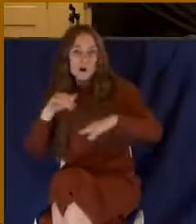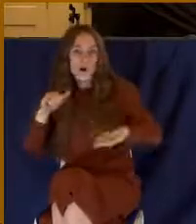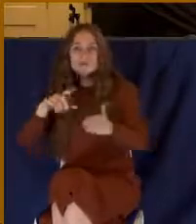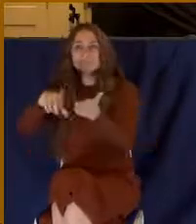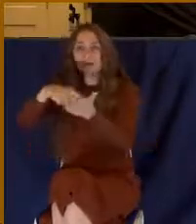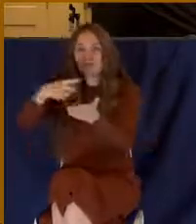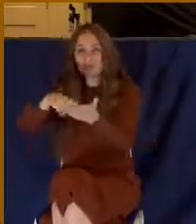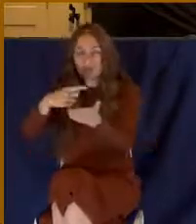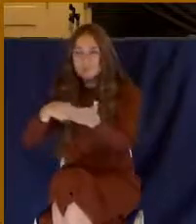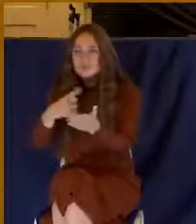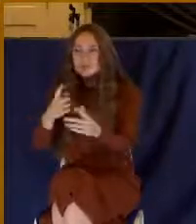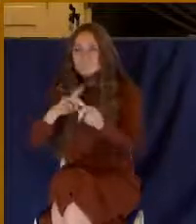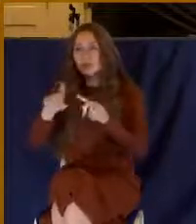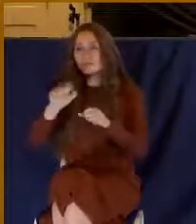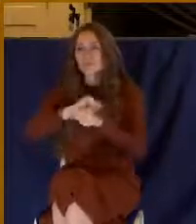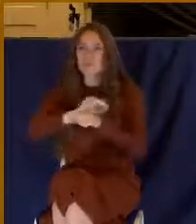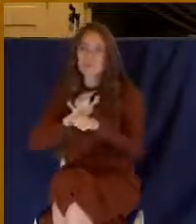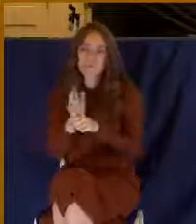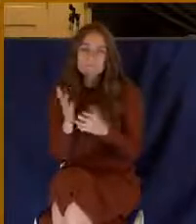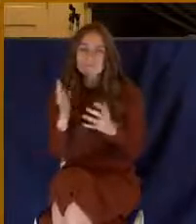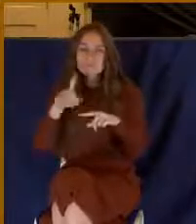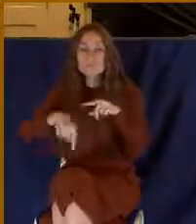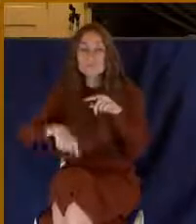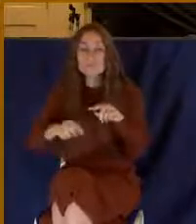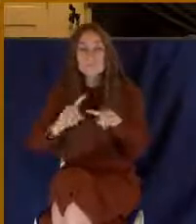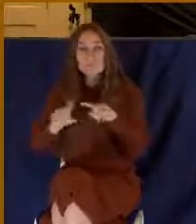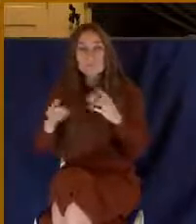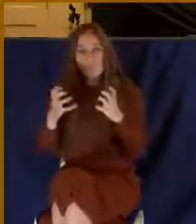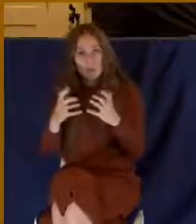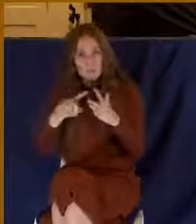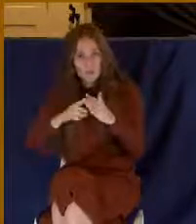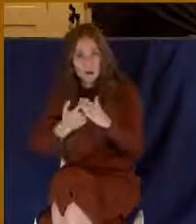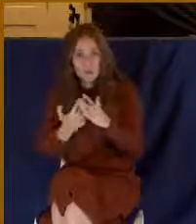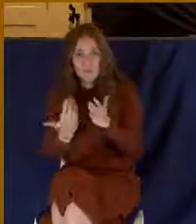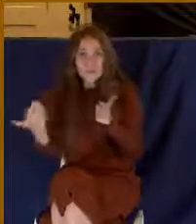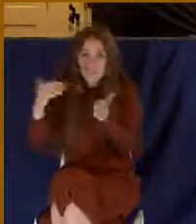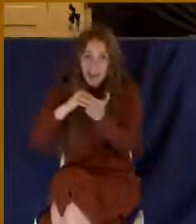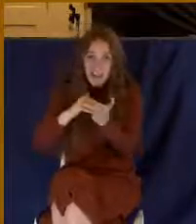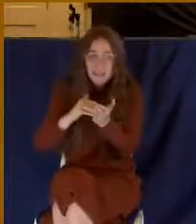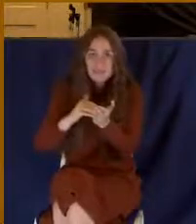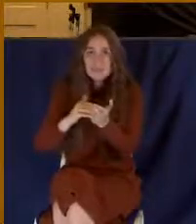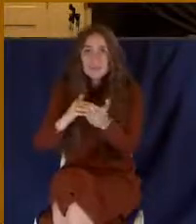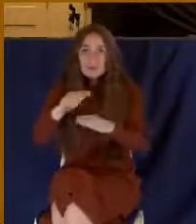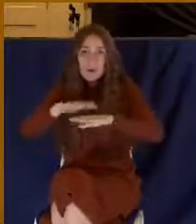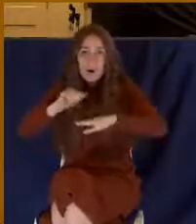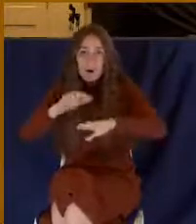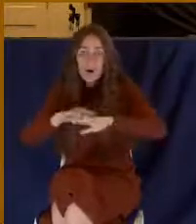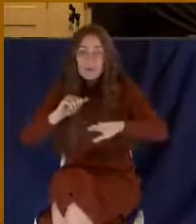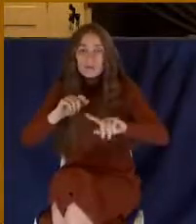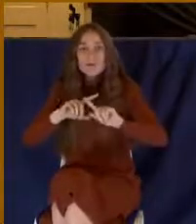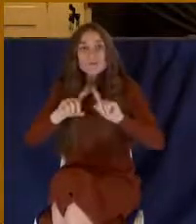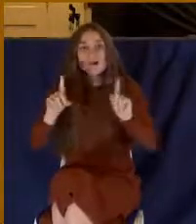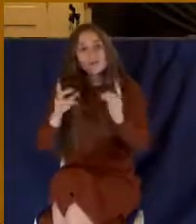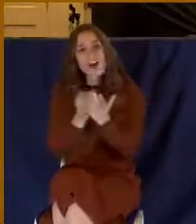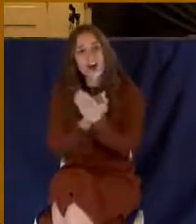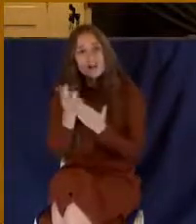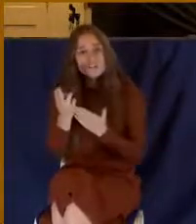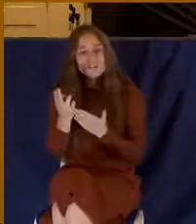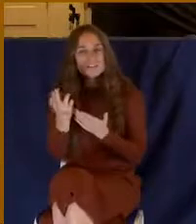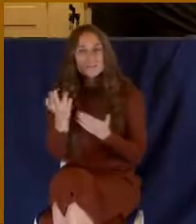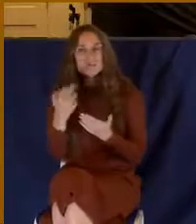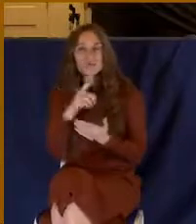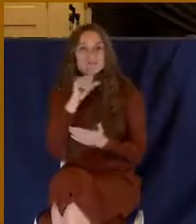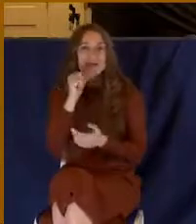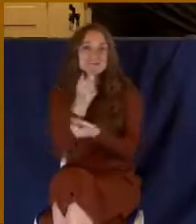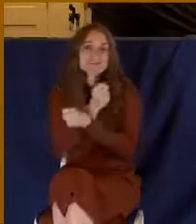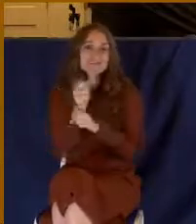time. We haven't been able to do it because of this COVID, but we want to start doing that again here. But the honest truth is you're not saved